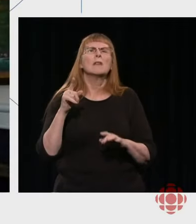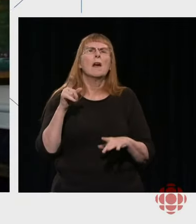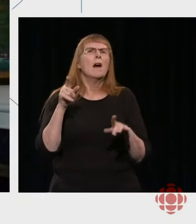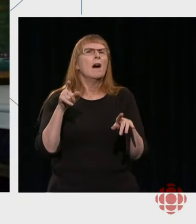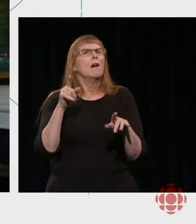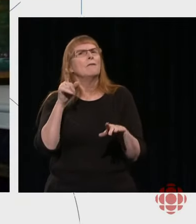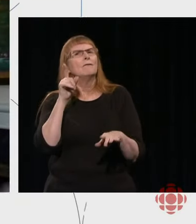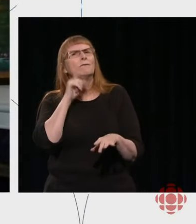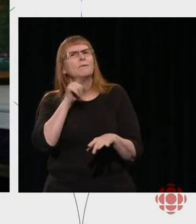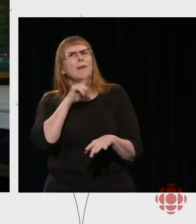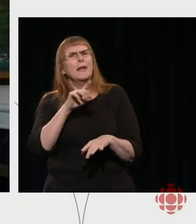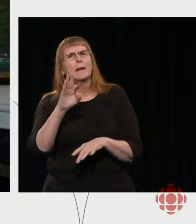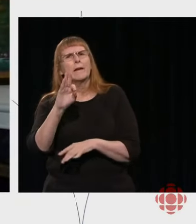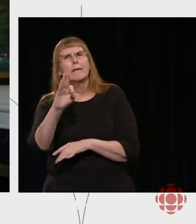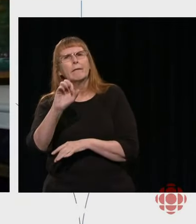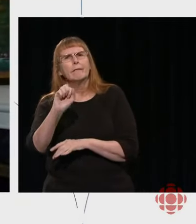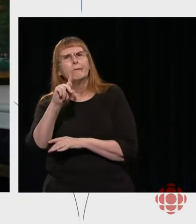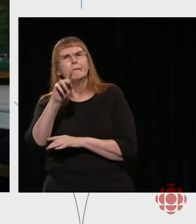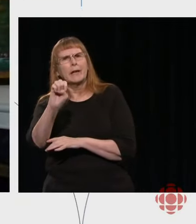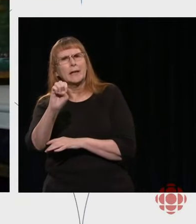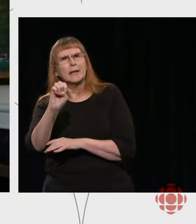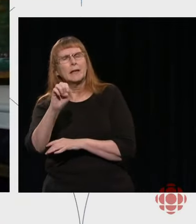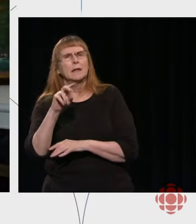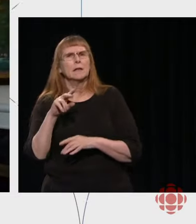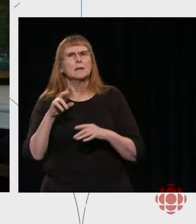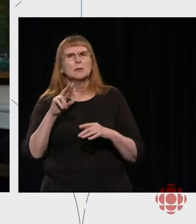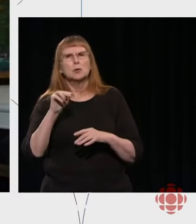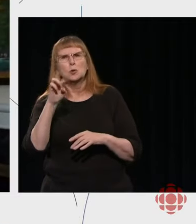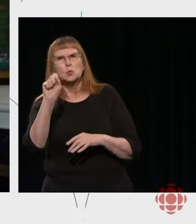about Google, Apple, Facebook, and Amazon.